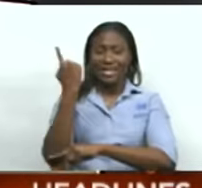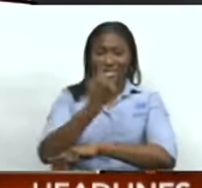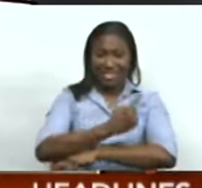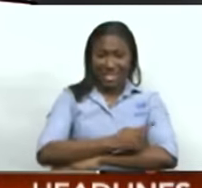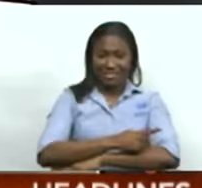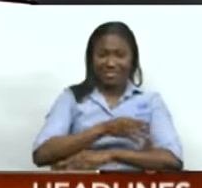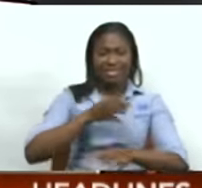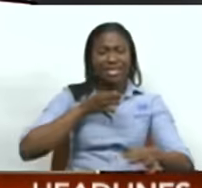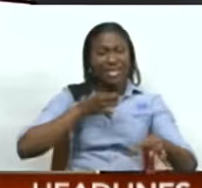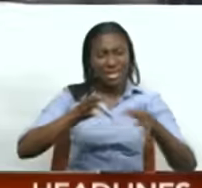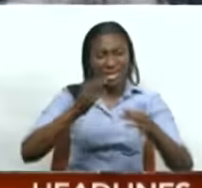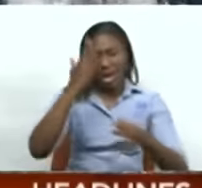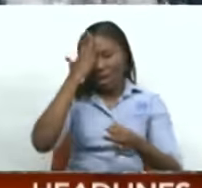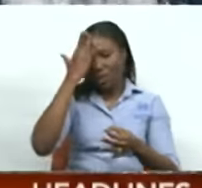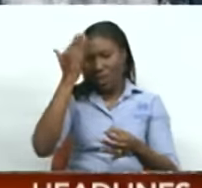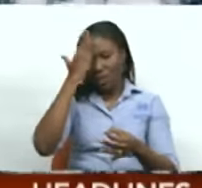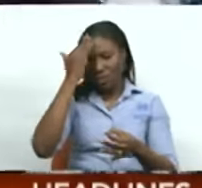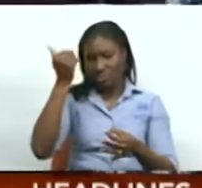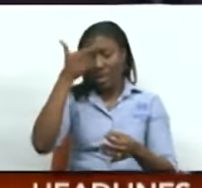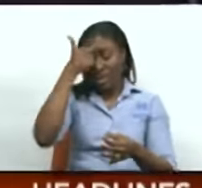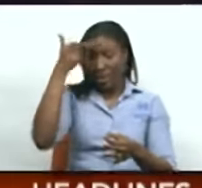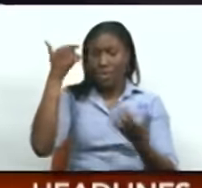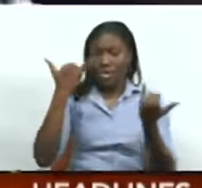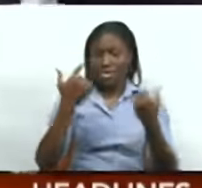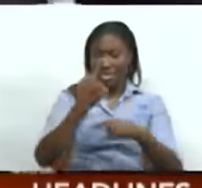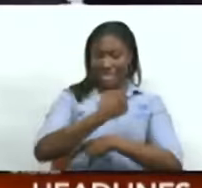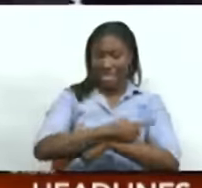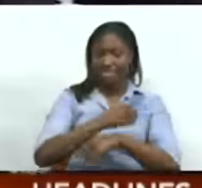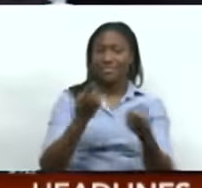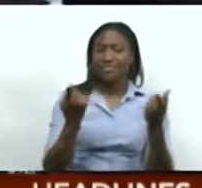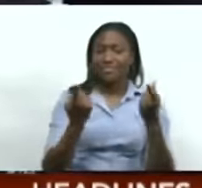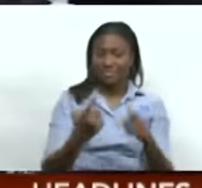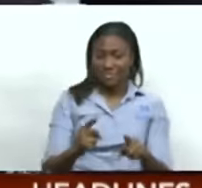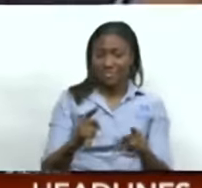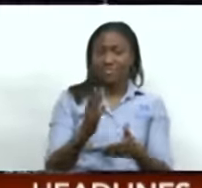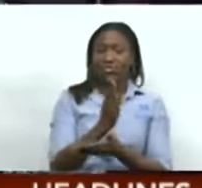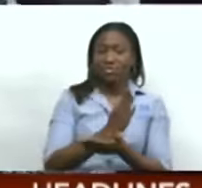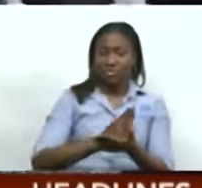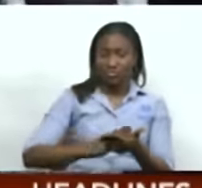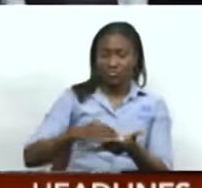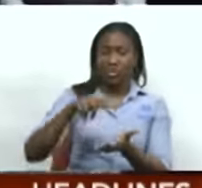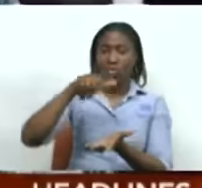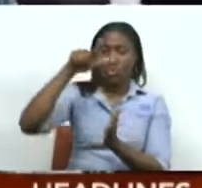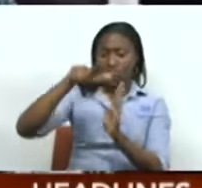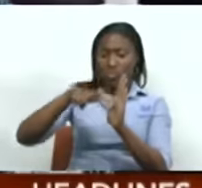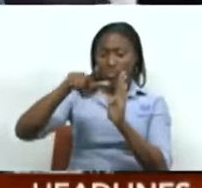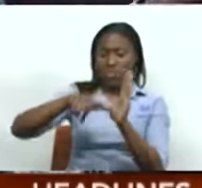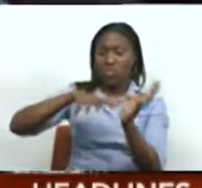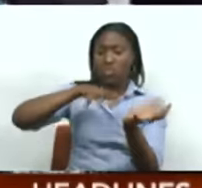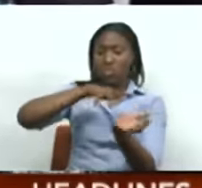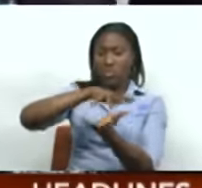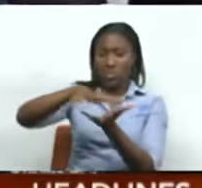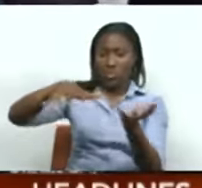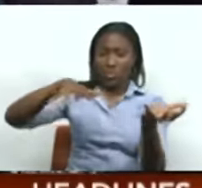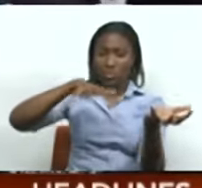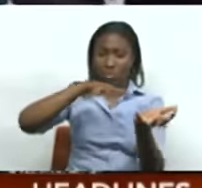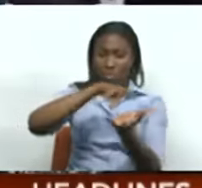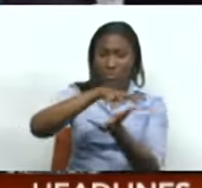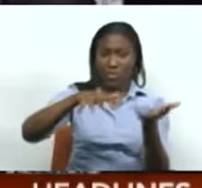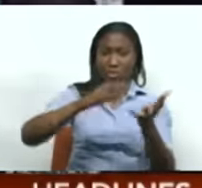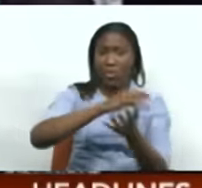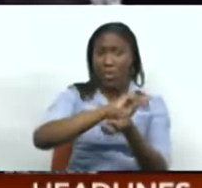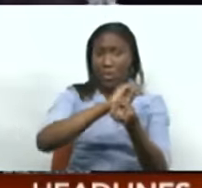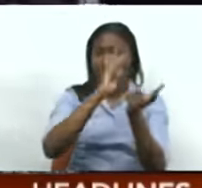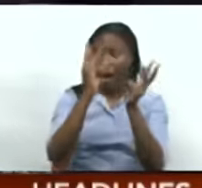why that is. Because what happened today, we had the passage of a surface to low-level trough. This is an area of lower than usual pressure in the atmosphere that